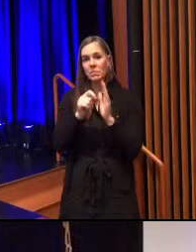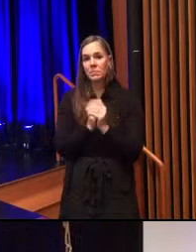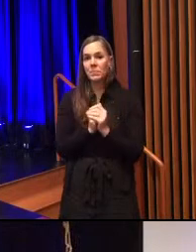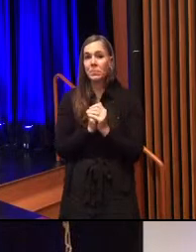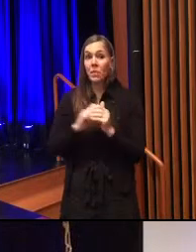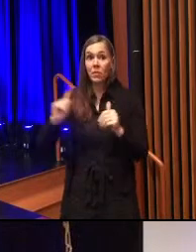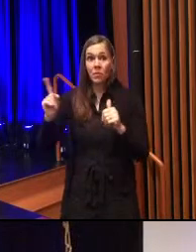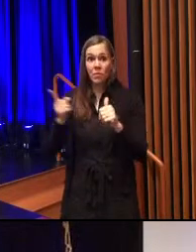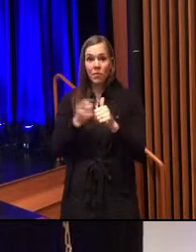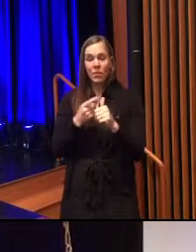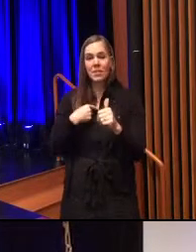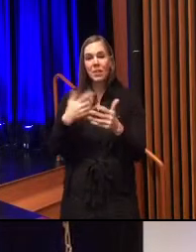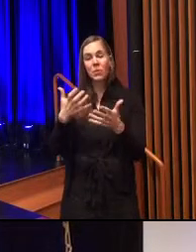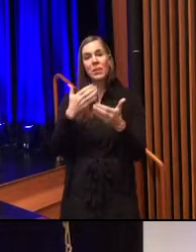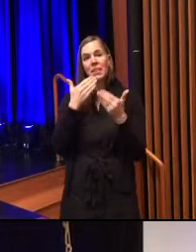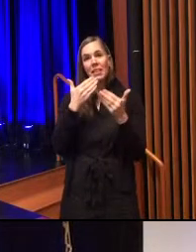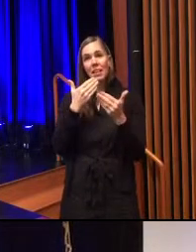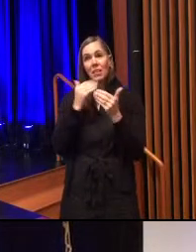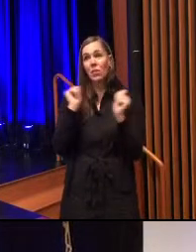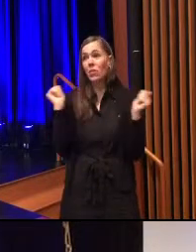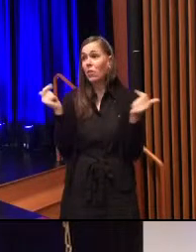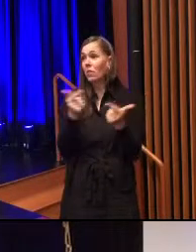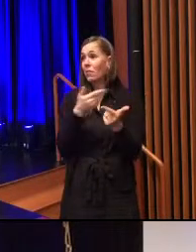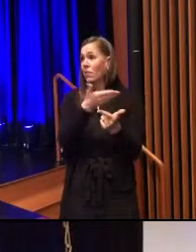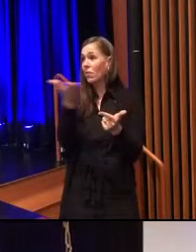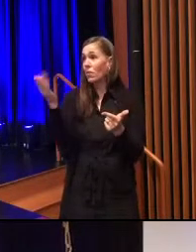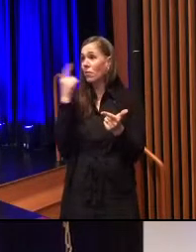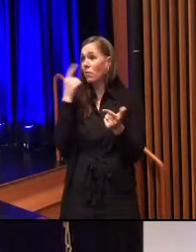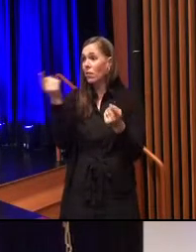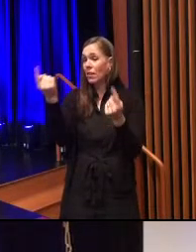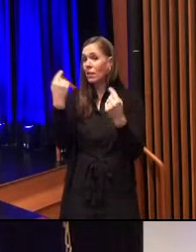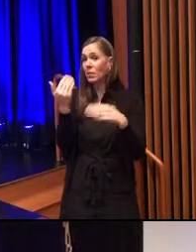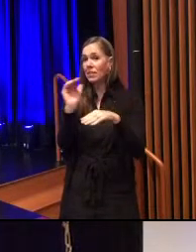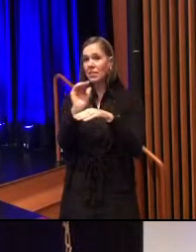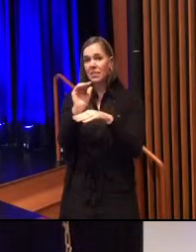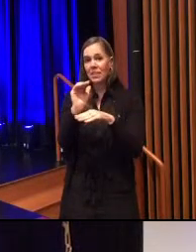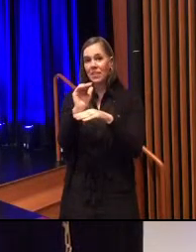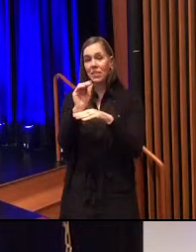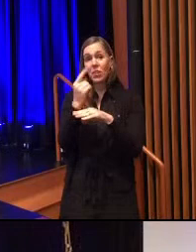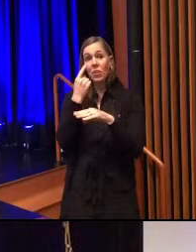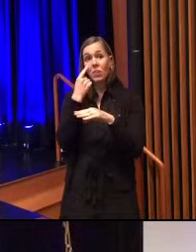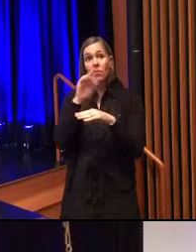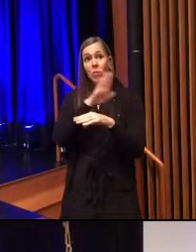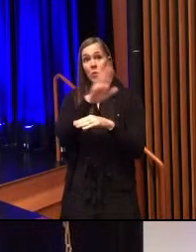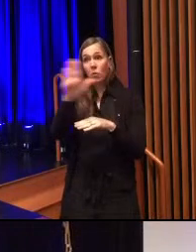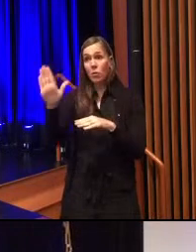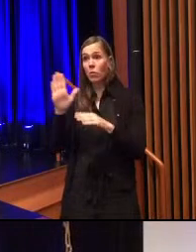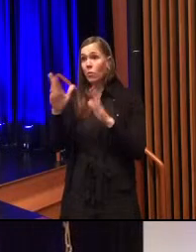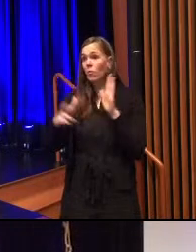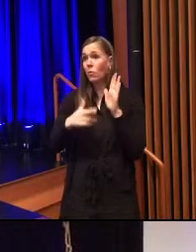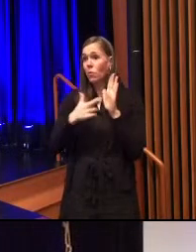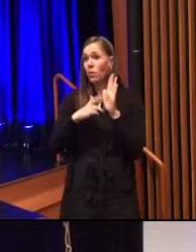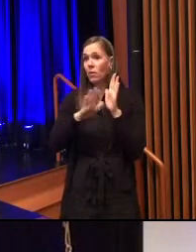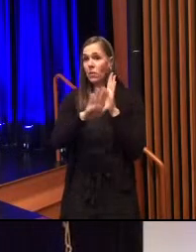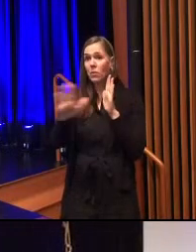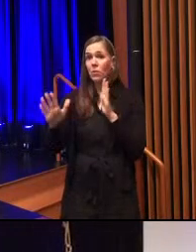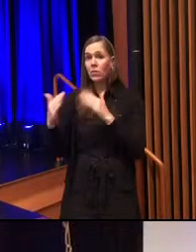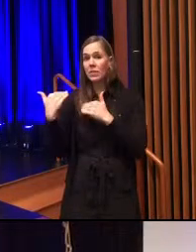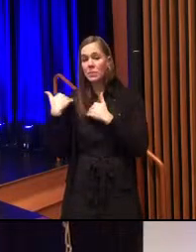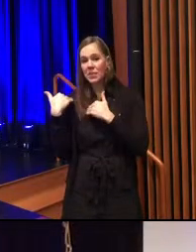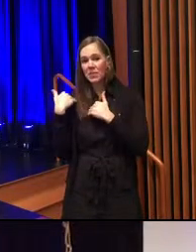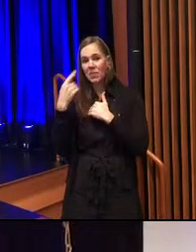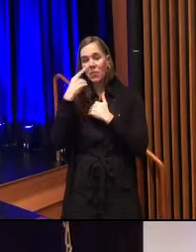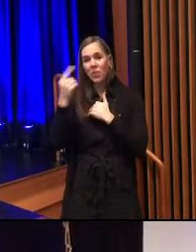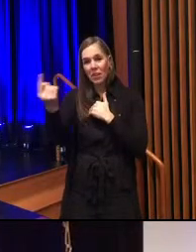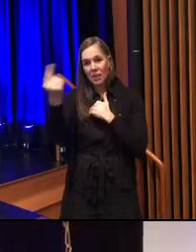First and foremost I want to thank you all for being here for the role each and every one of you have played in coming